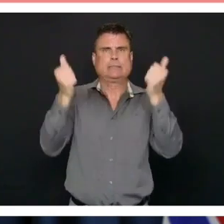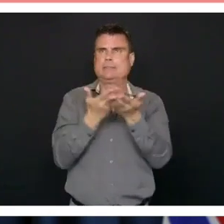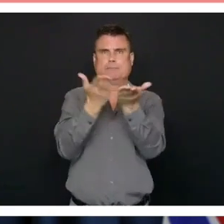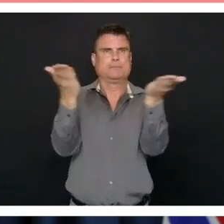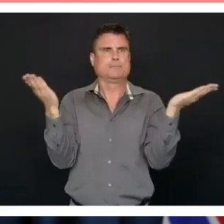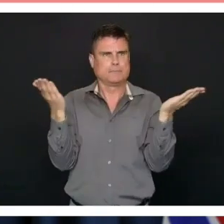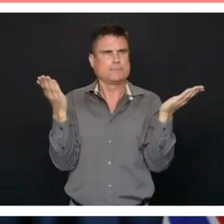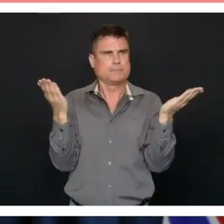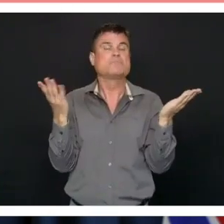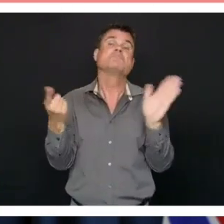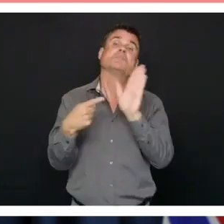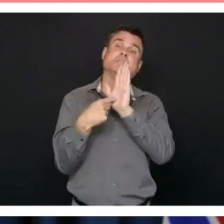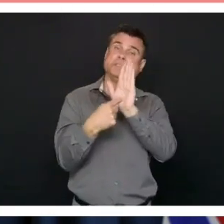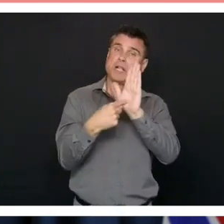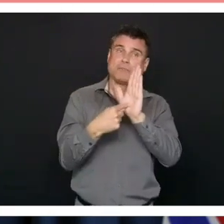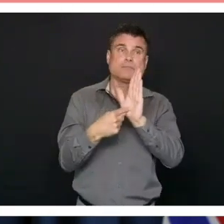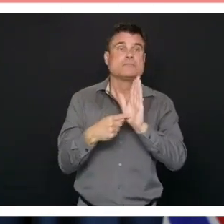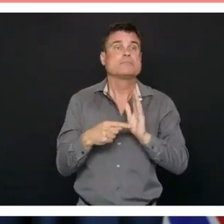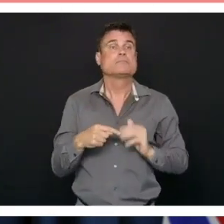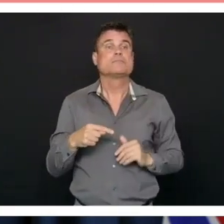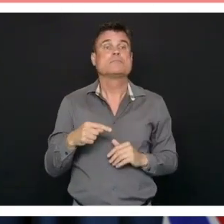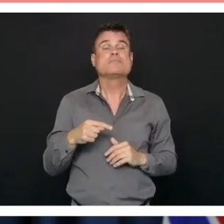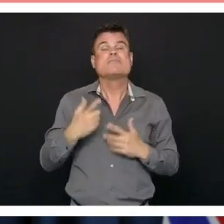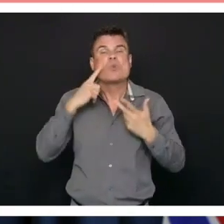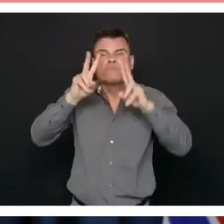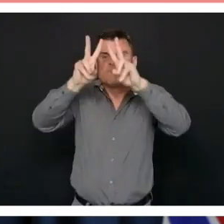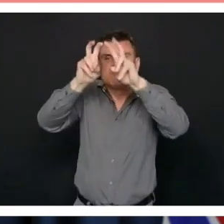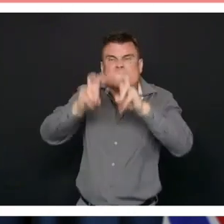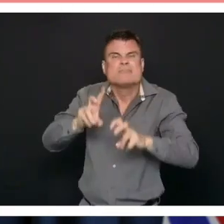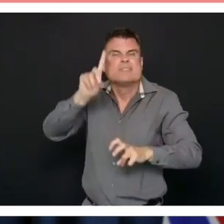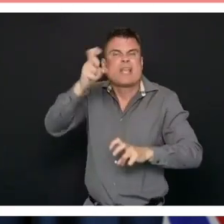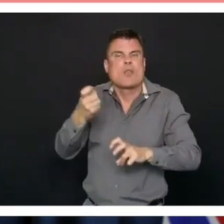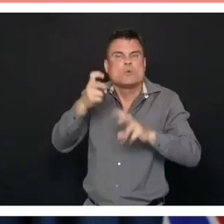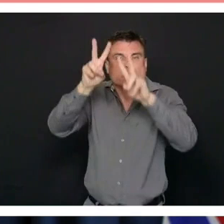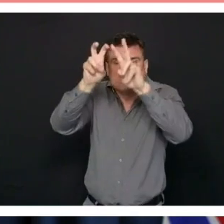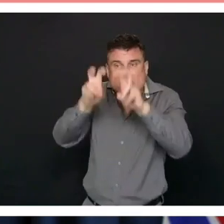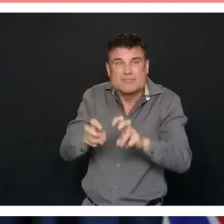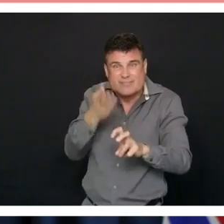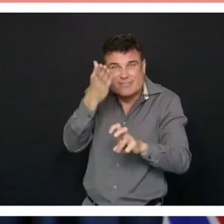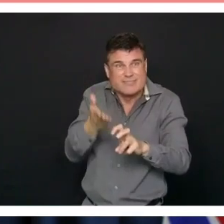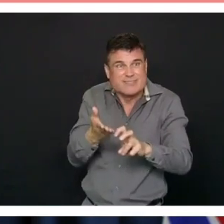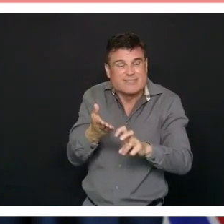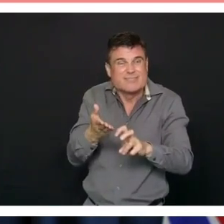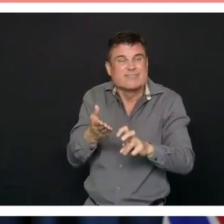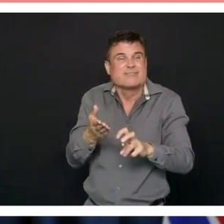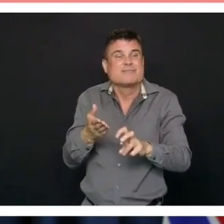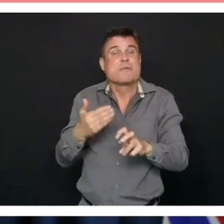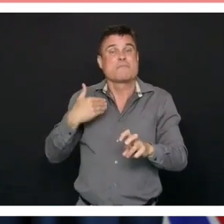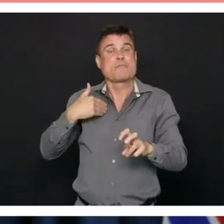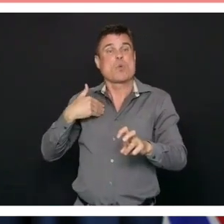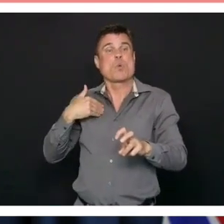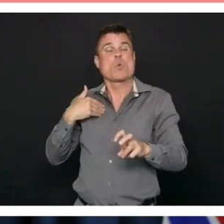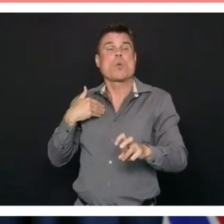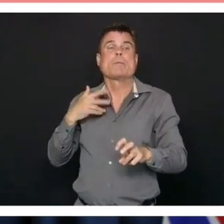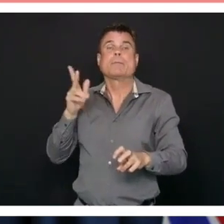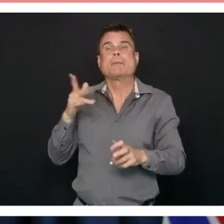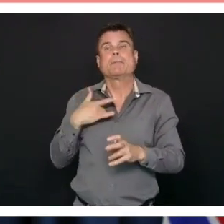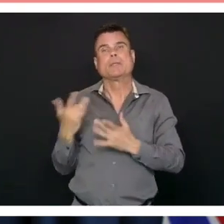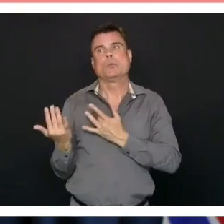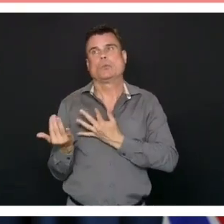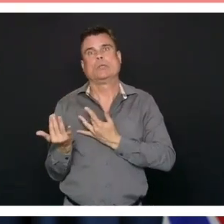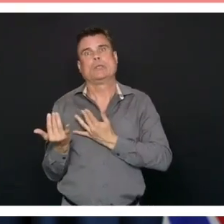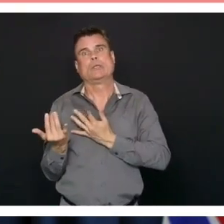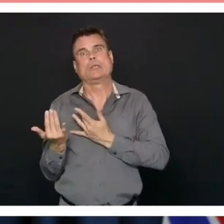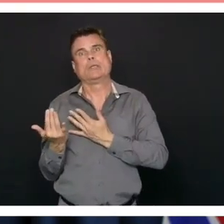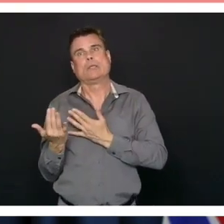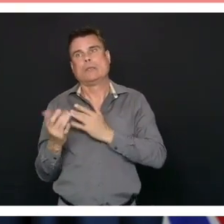in our time leading up to the advent of COVID-19. That was a transformative change in determining how many surgeries